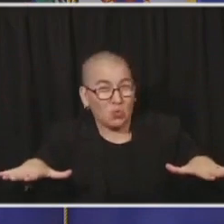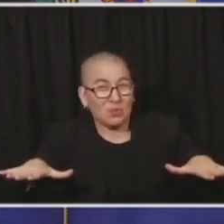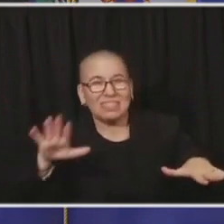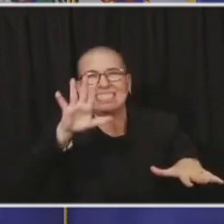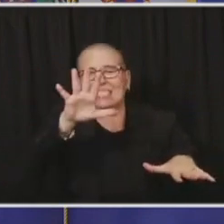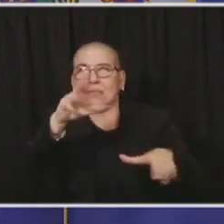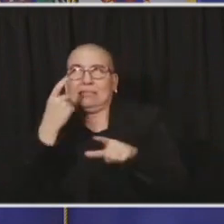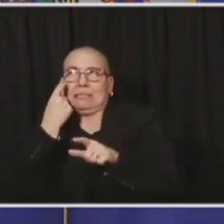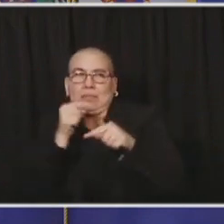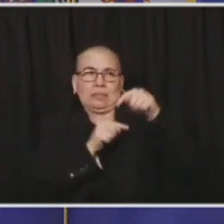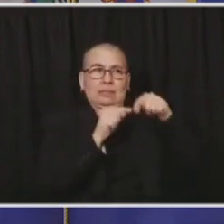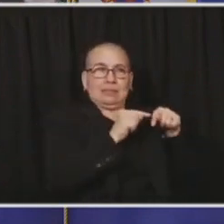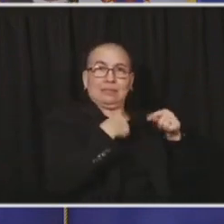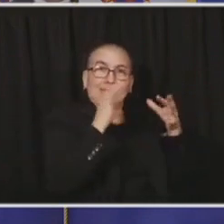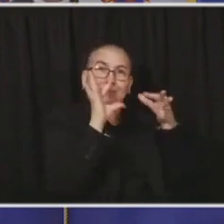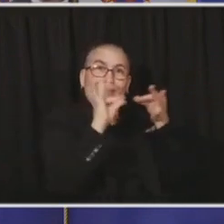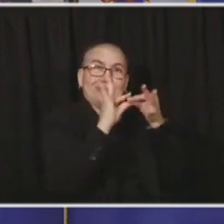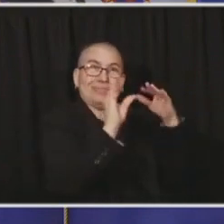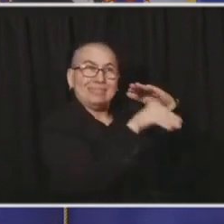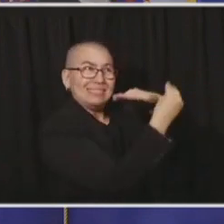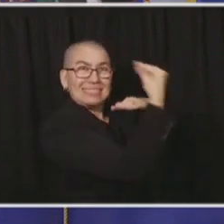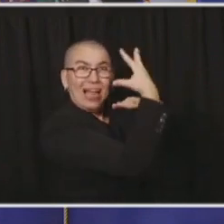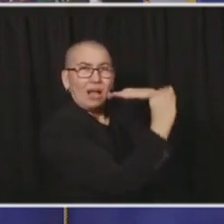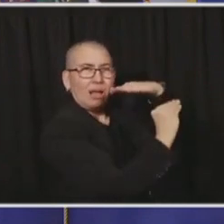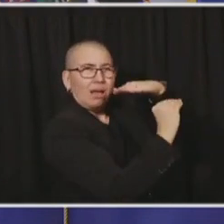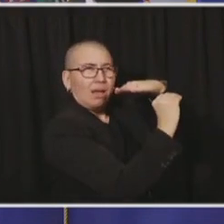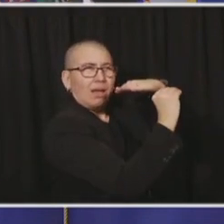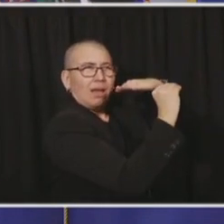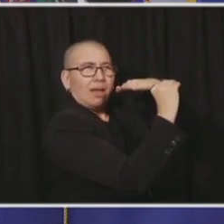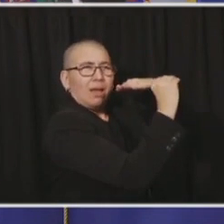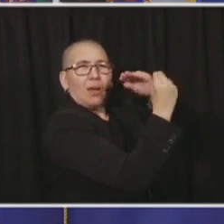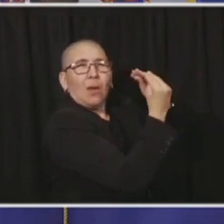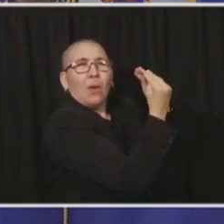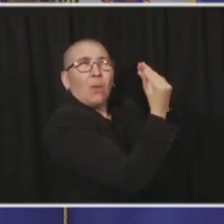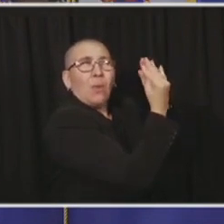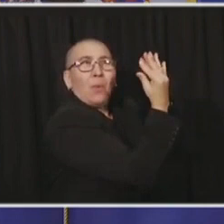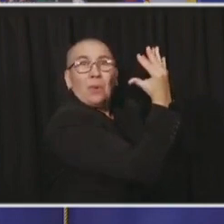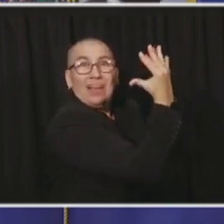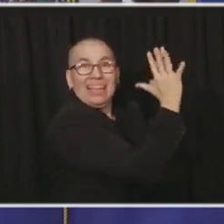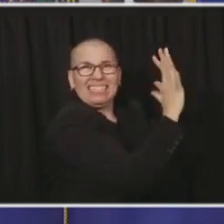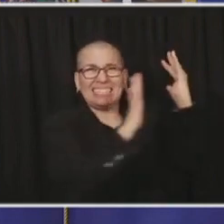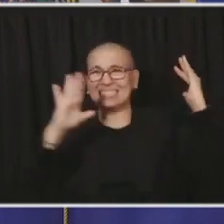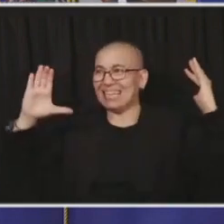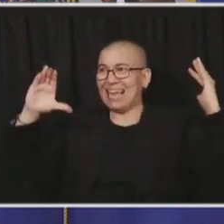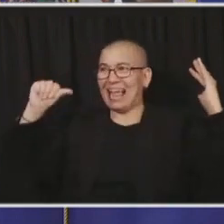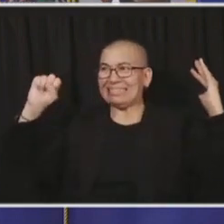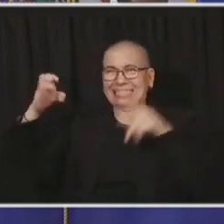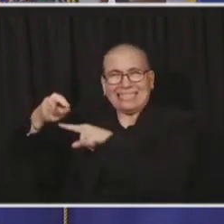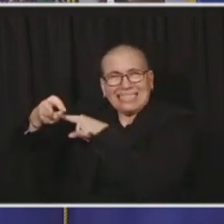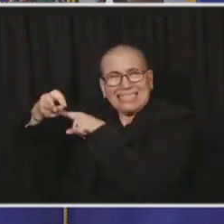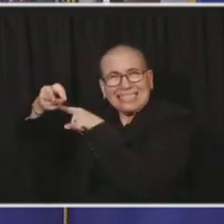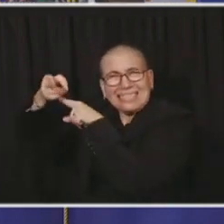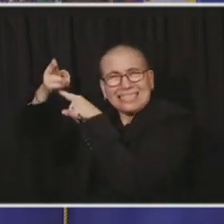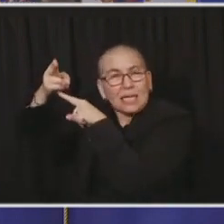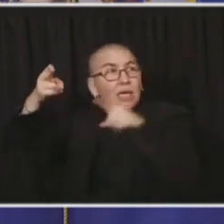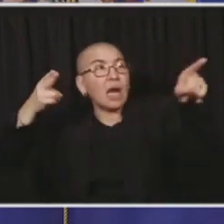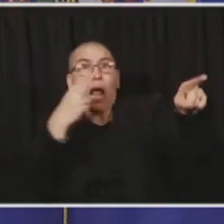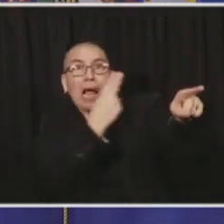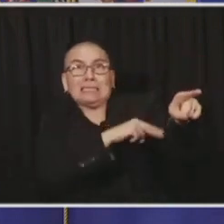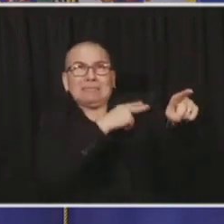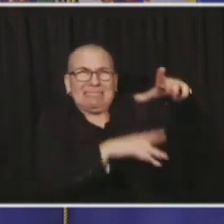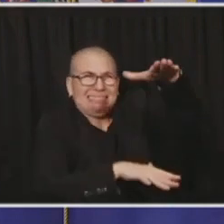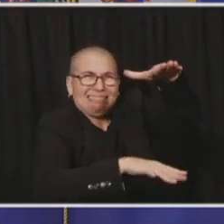it is followed by a lag and higher hospitalizations, followed by a lag, ICU admittance,